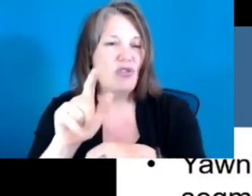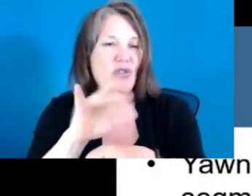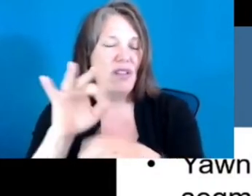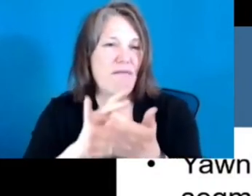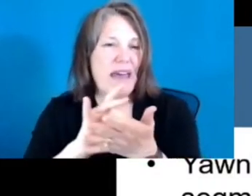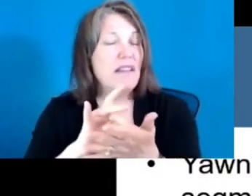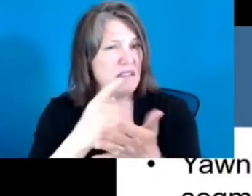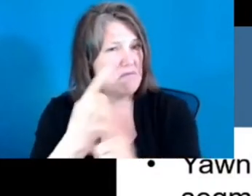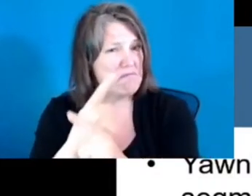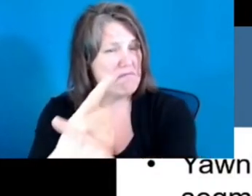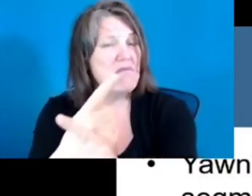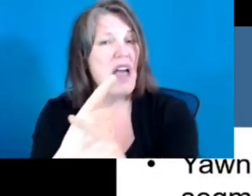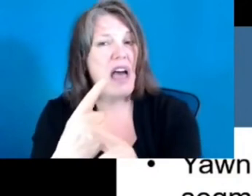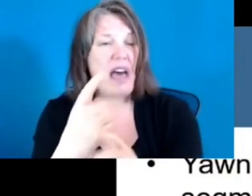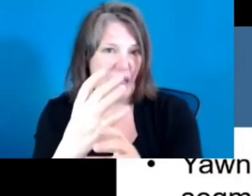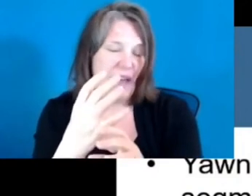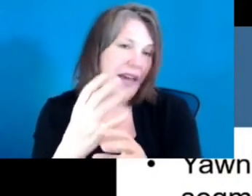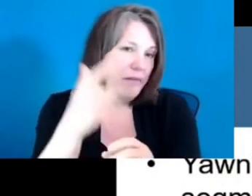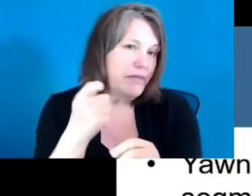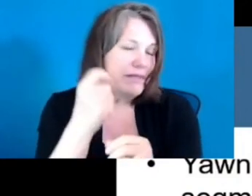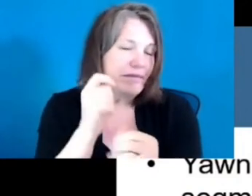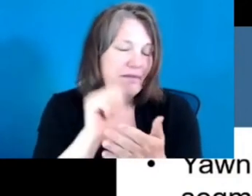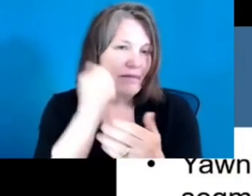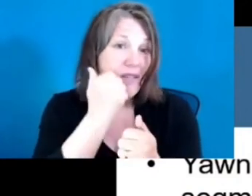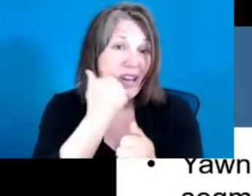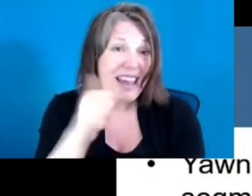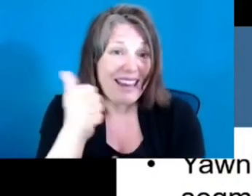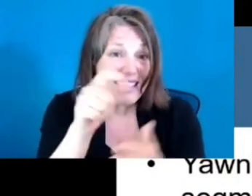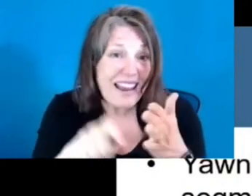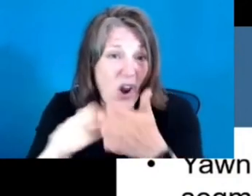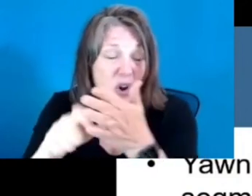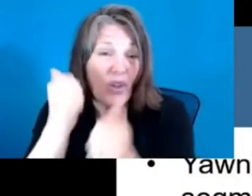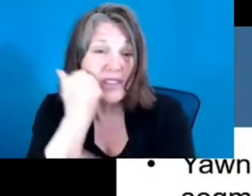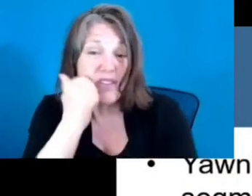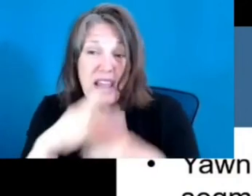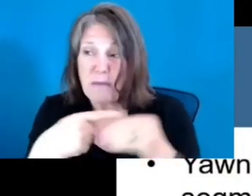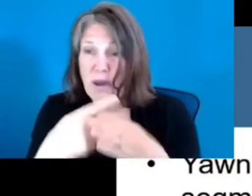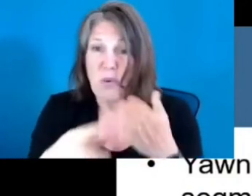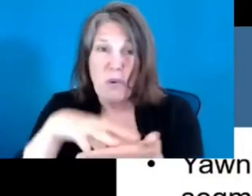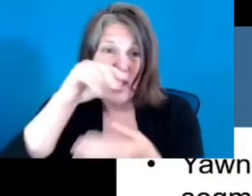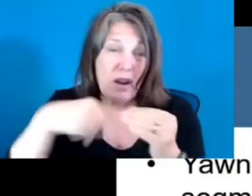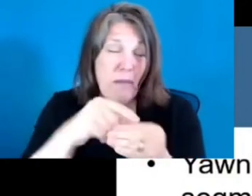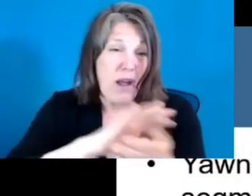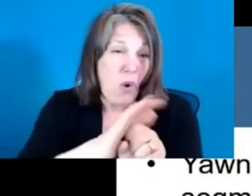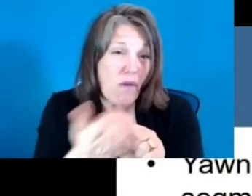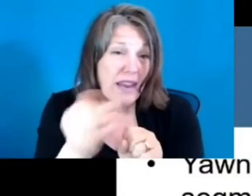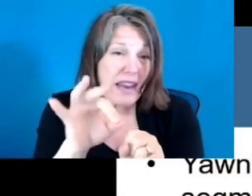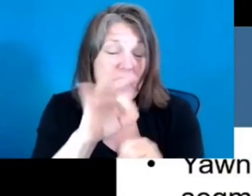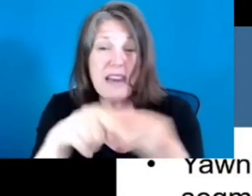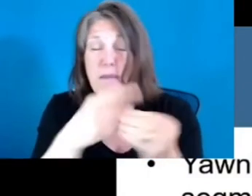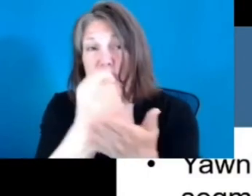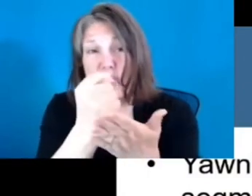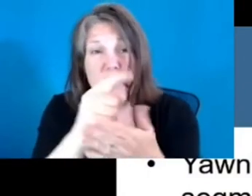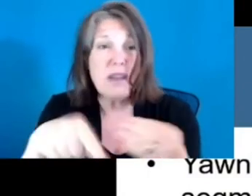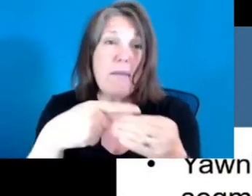about what we're learning about COVID-19, about treatments, about variants of the virus, about how